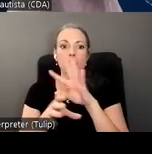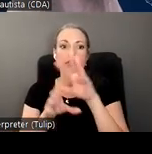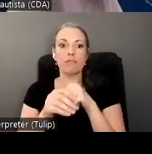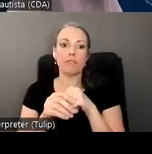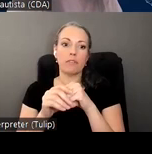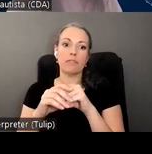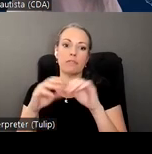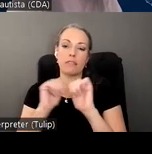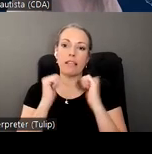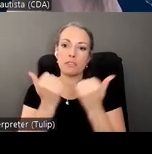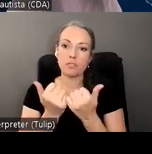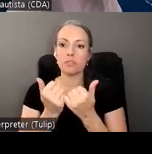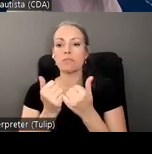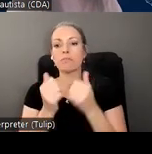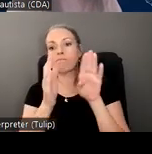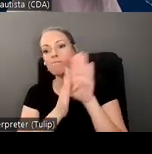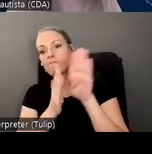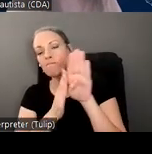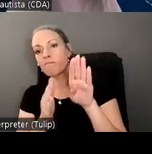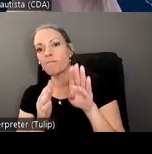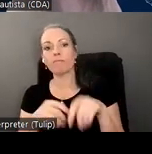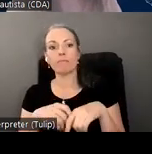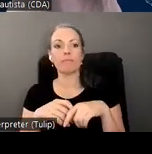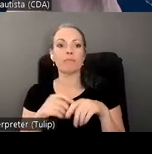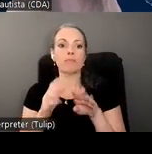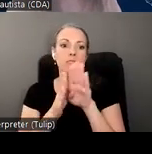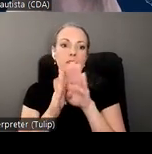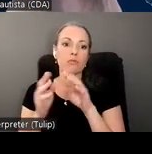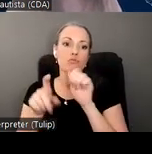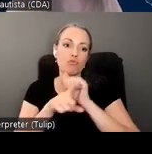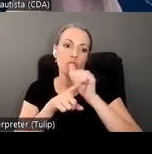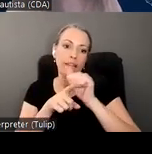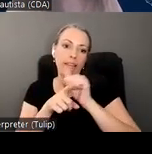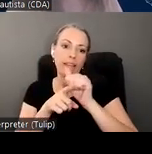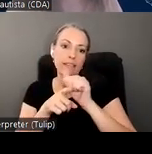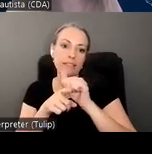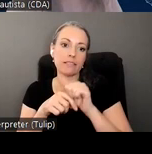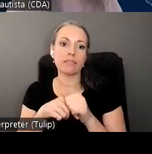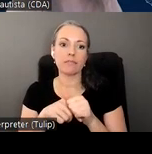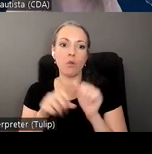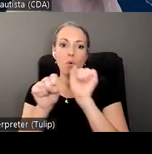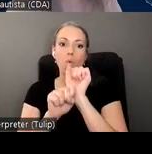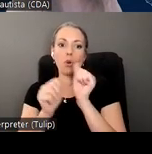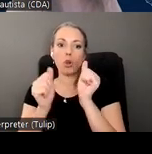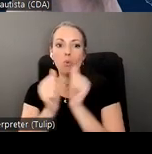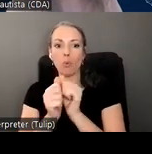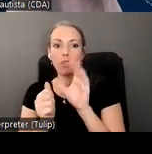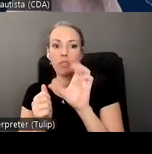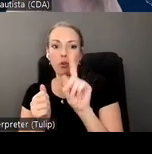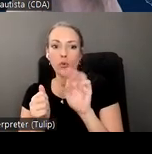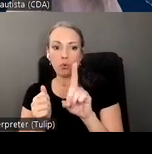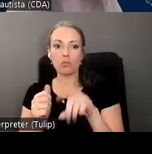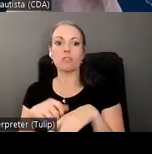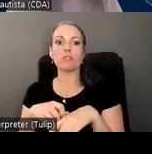enhanced existing peace officer standards and trainings, working with courts, conservativeships,